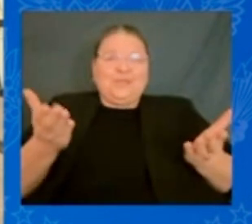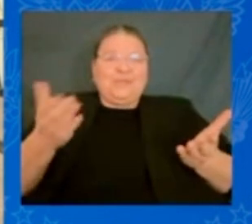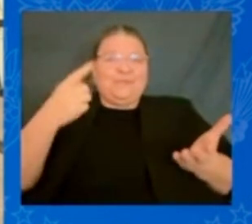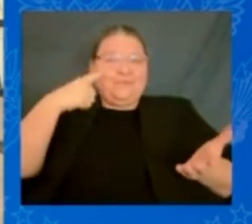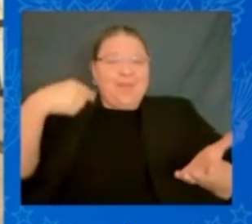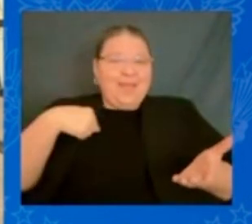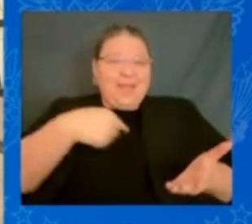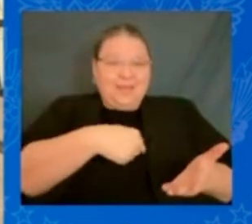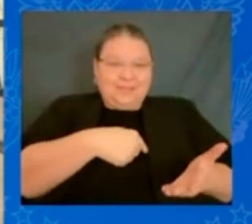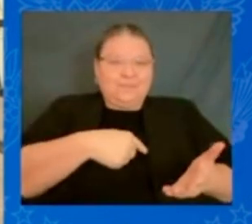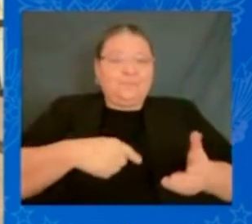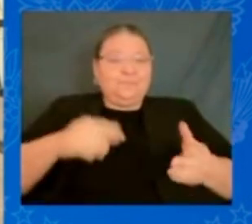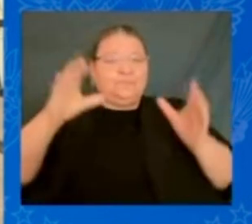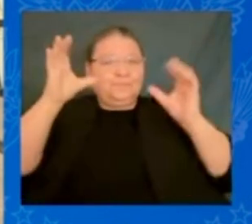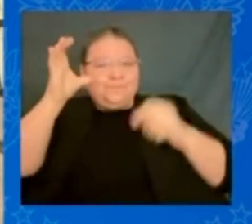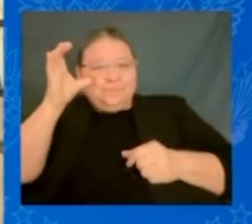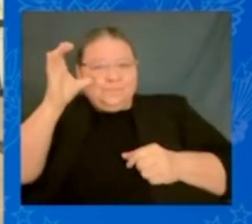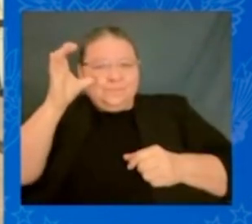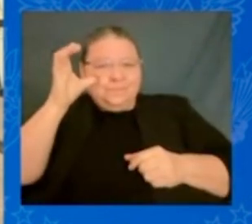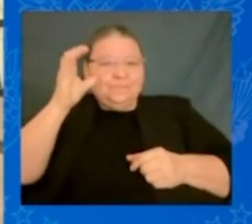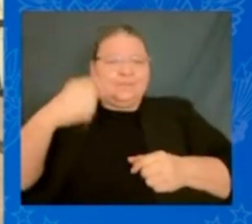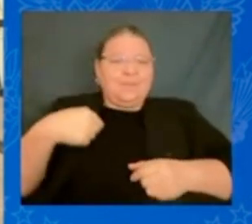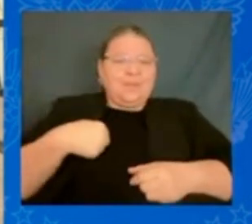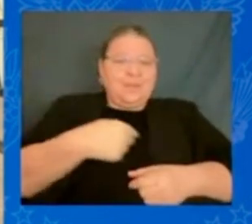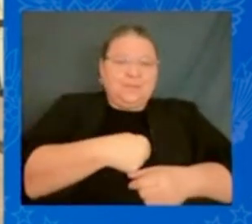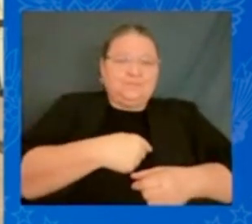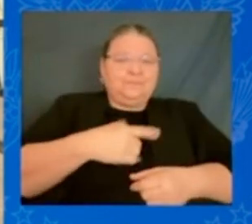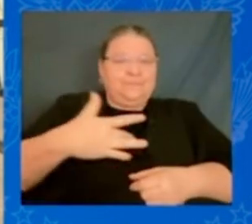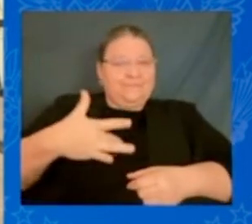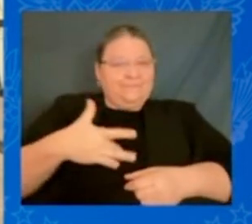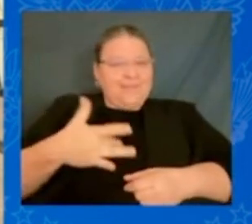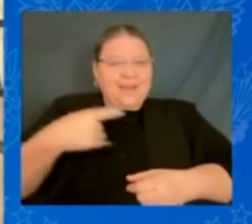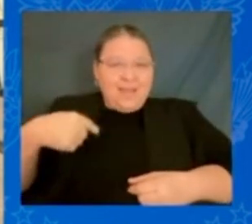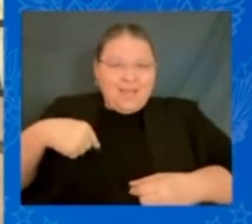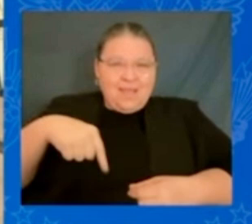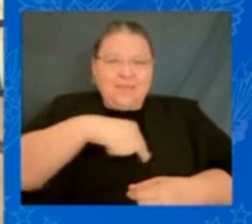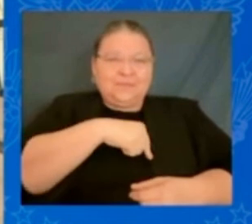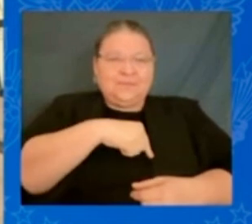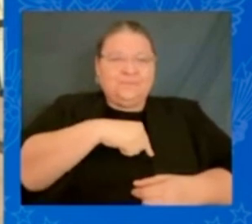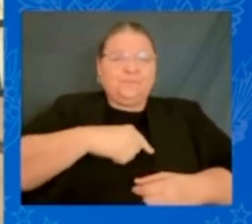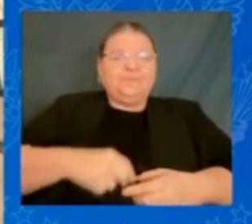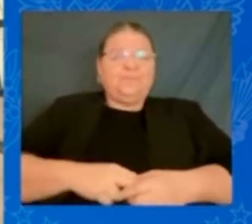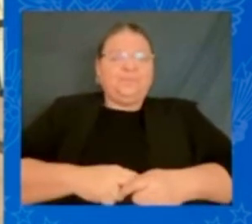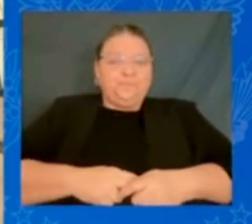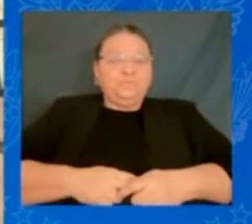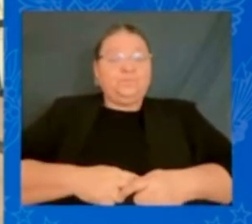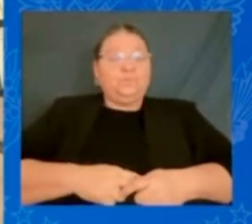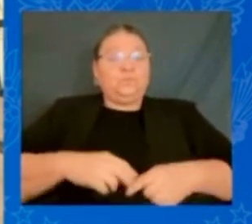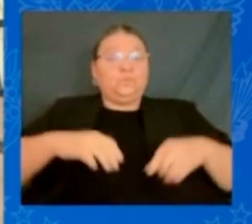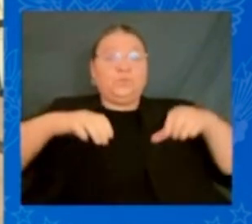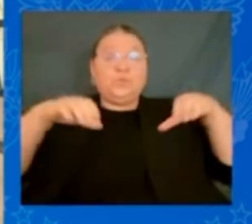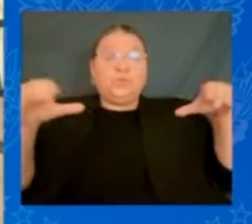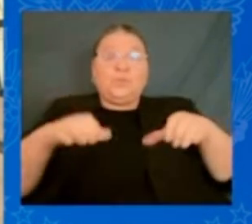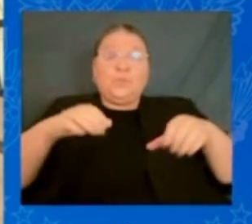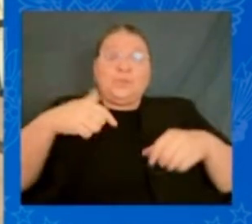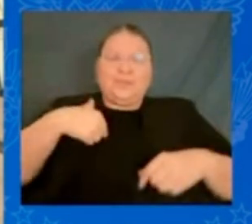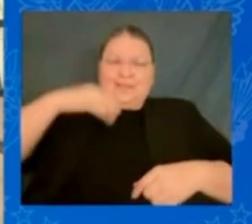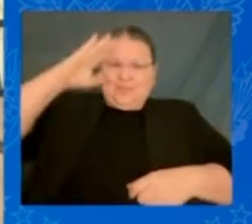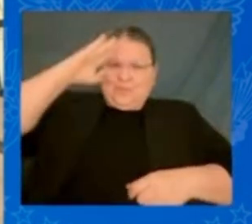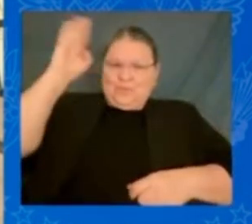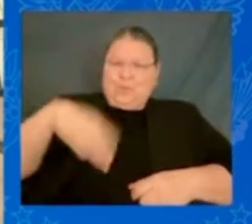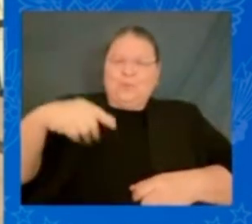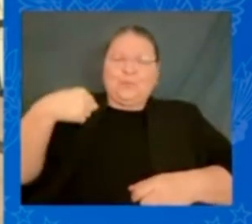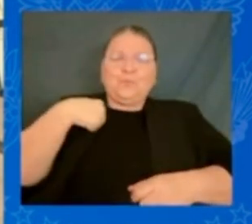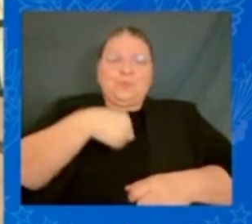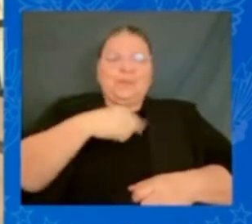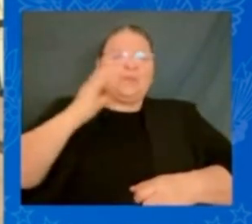us and to feel us and in so doing I know that we will get to the place we need